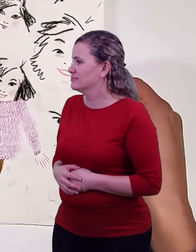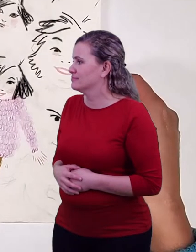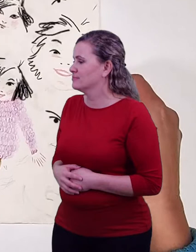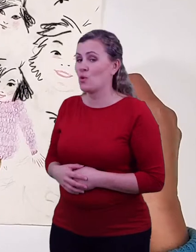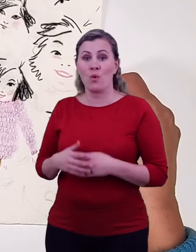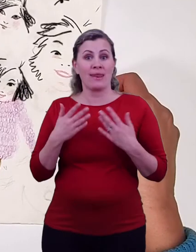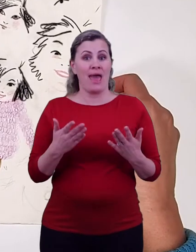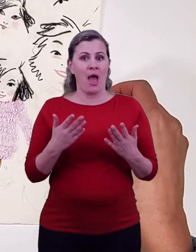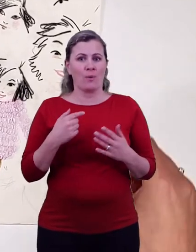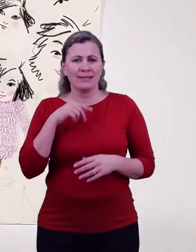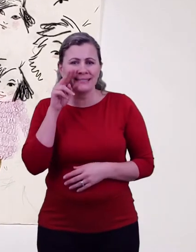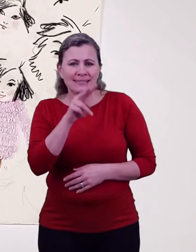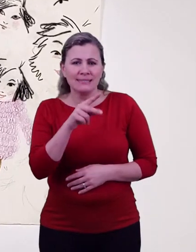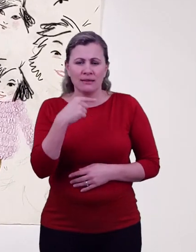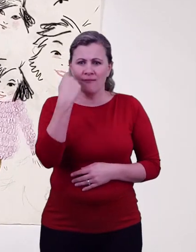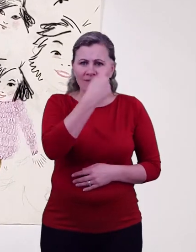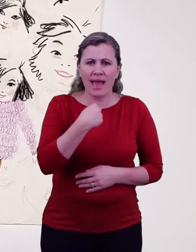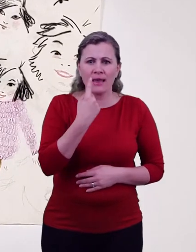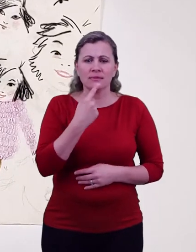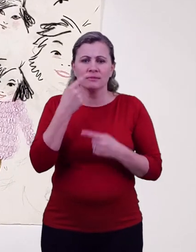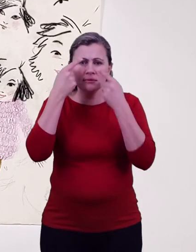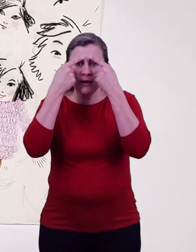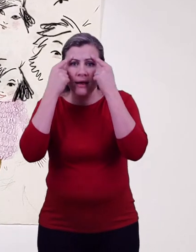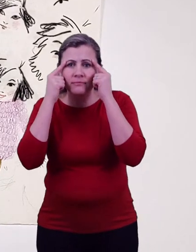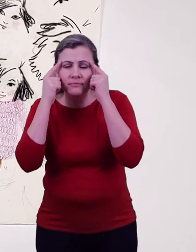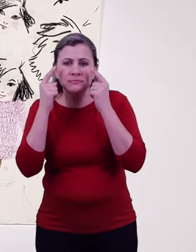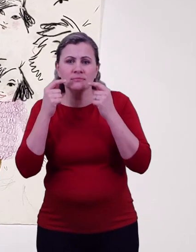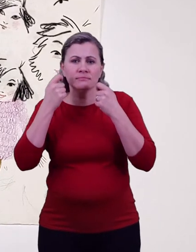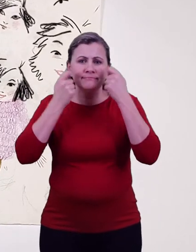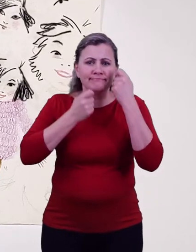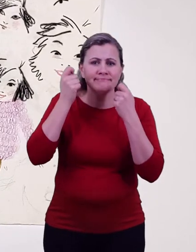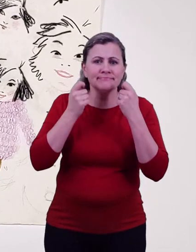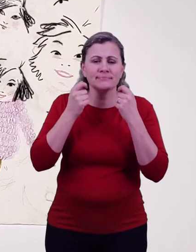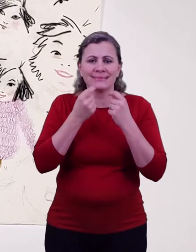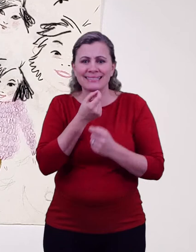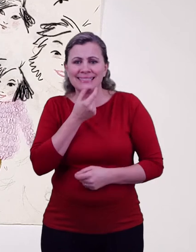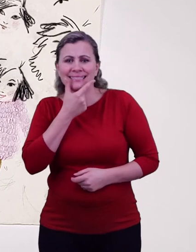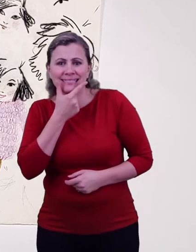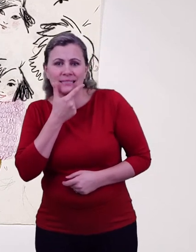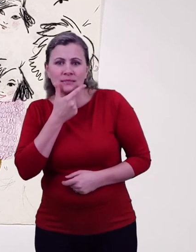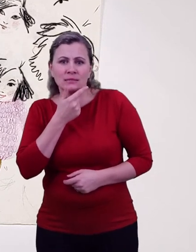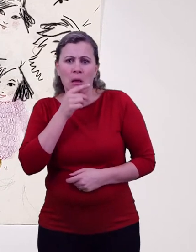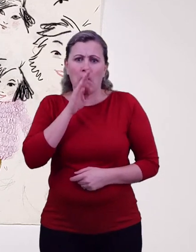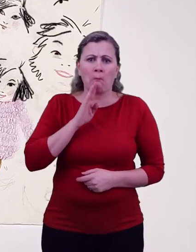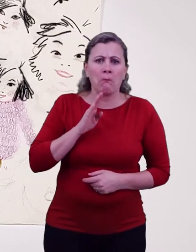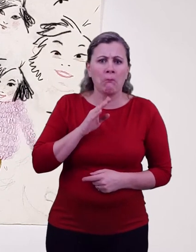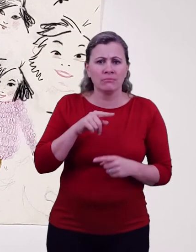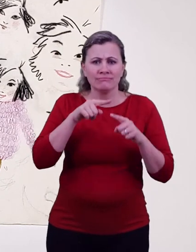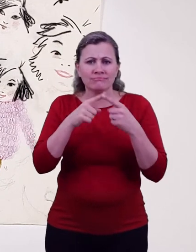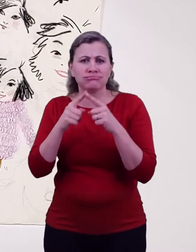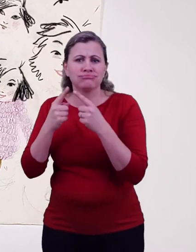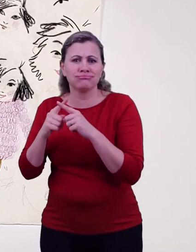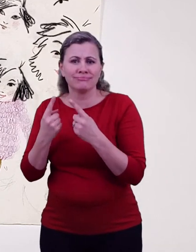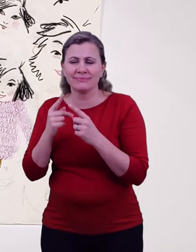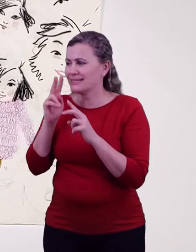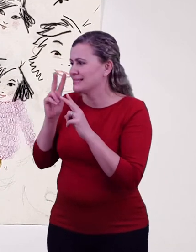To start drawing our comic character I'm going to look at some previous sketches of Orani. I have to look for certain features that I can adapt to